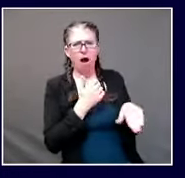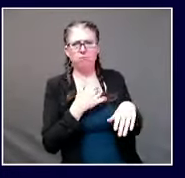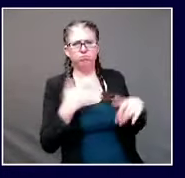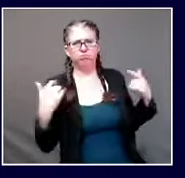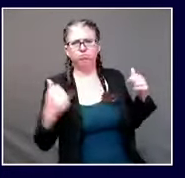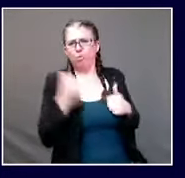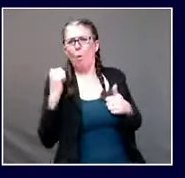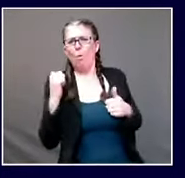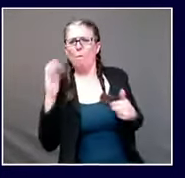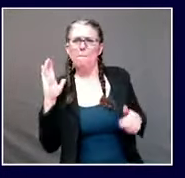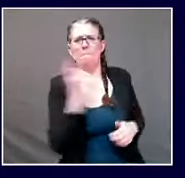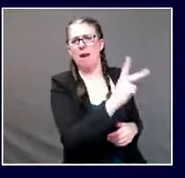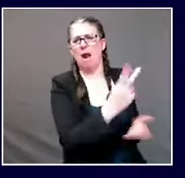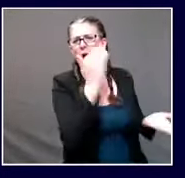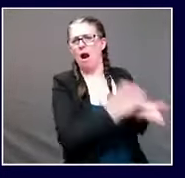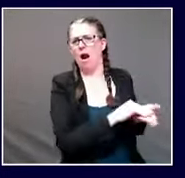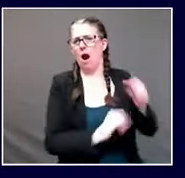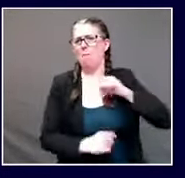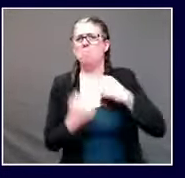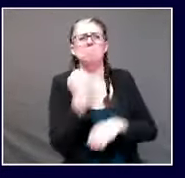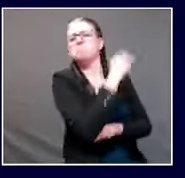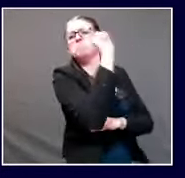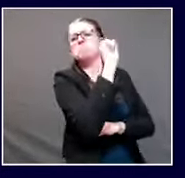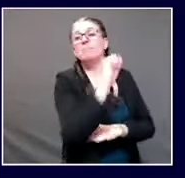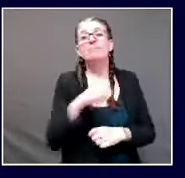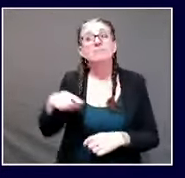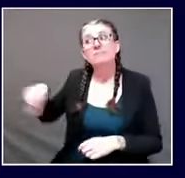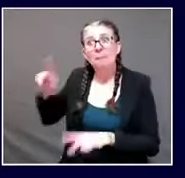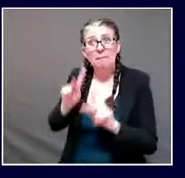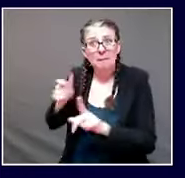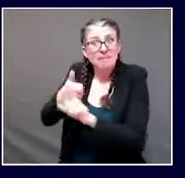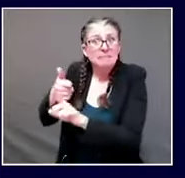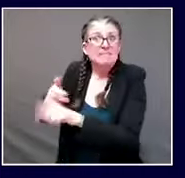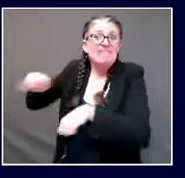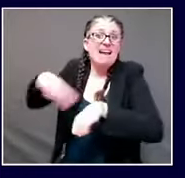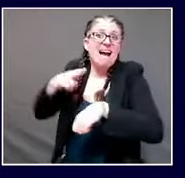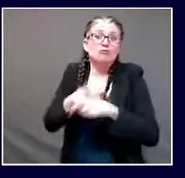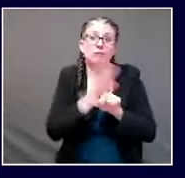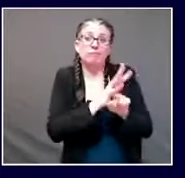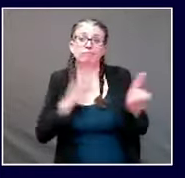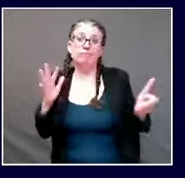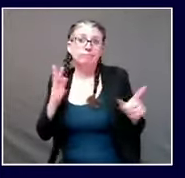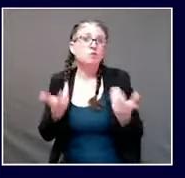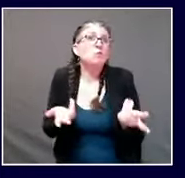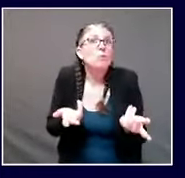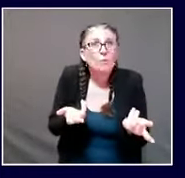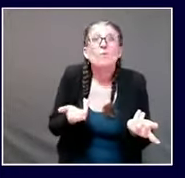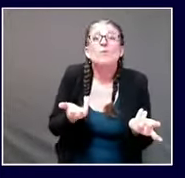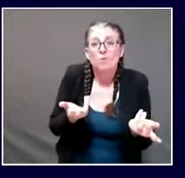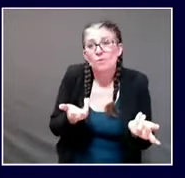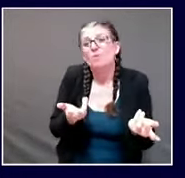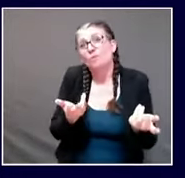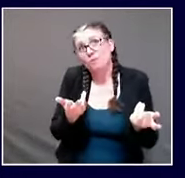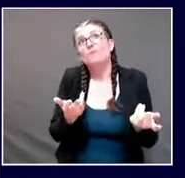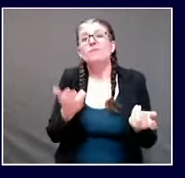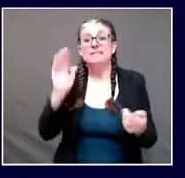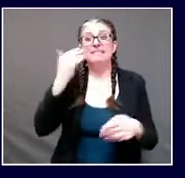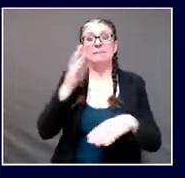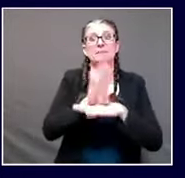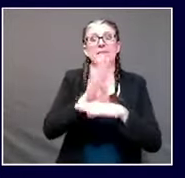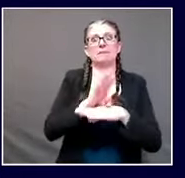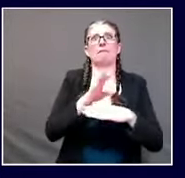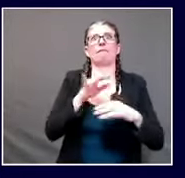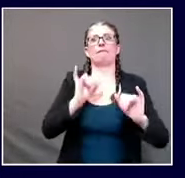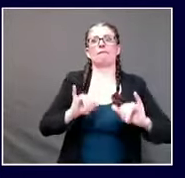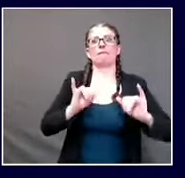and the businesses themselves including ski lodges to prevent people from coming in to their establishments without a mask a mask is